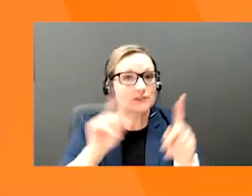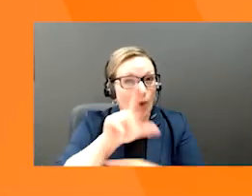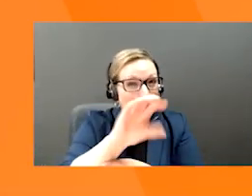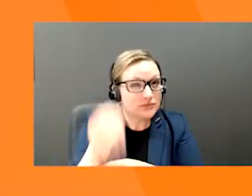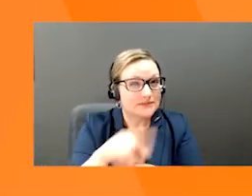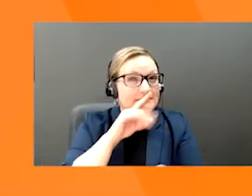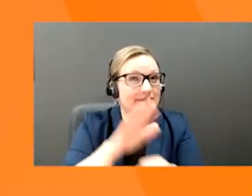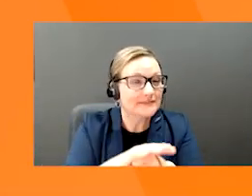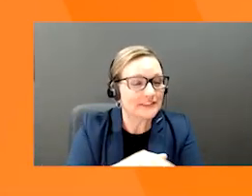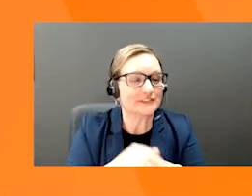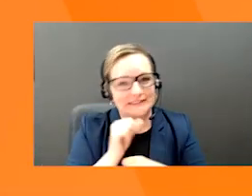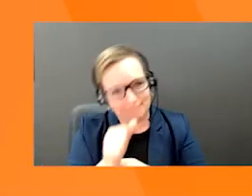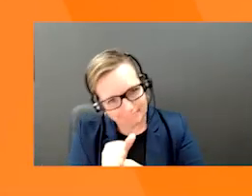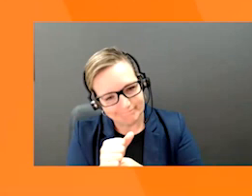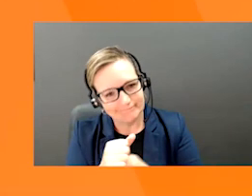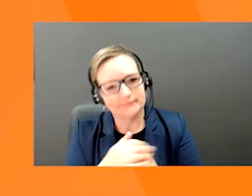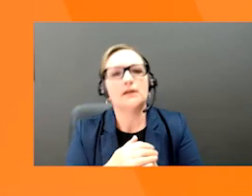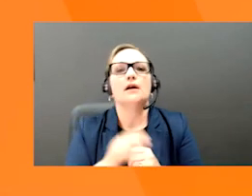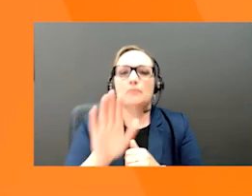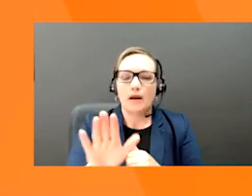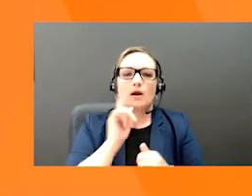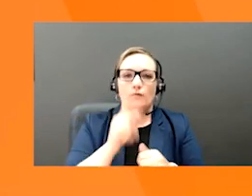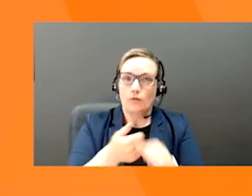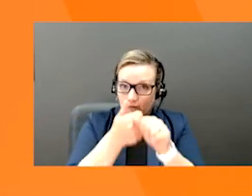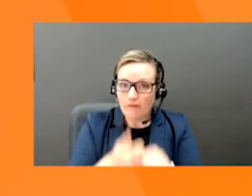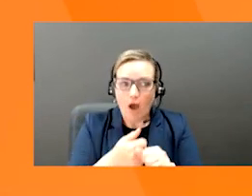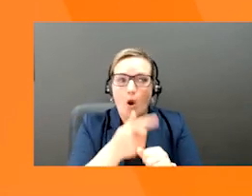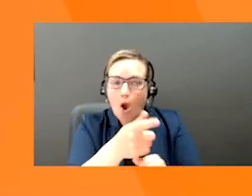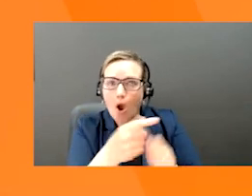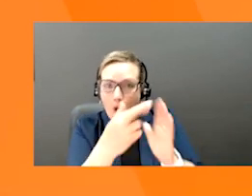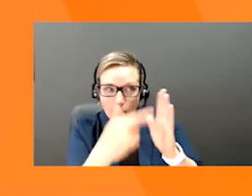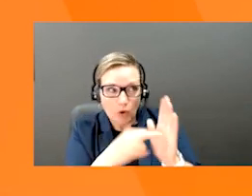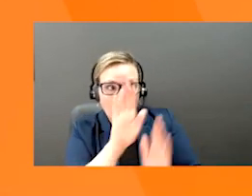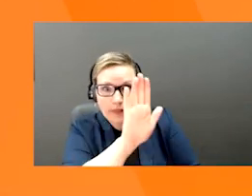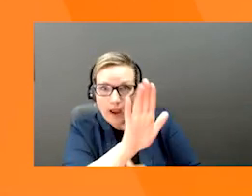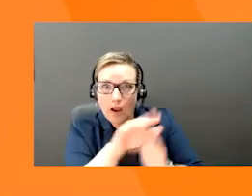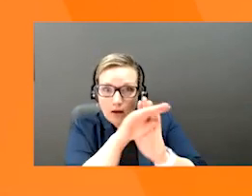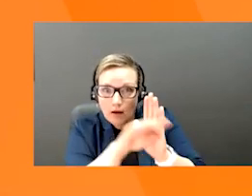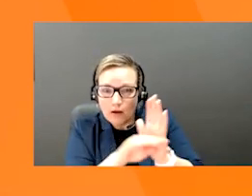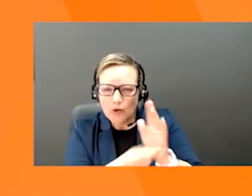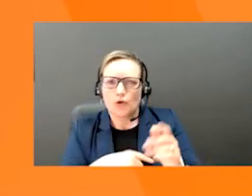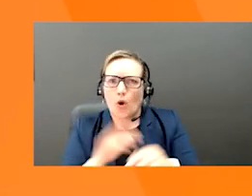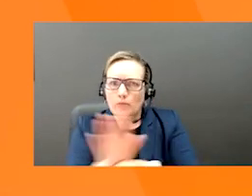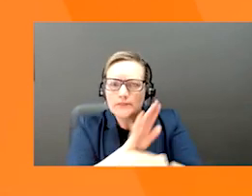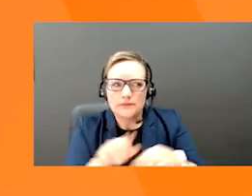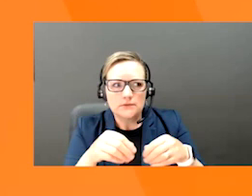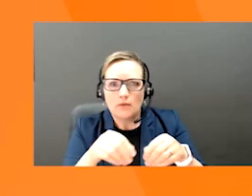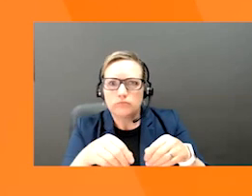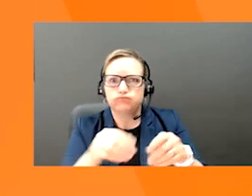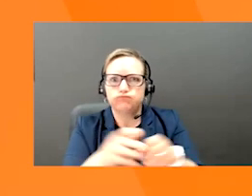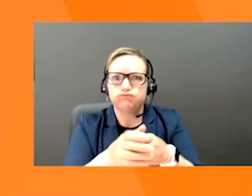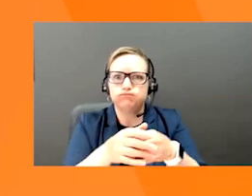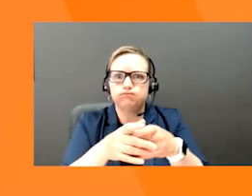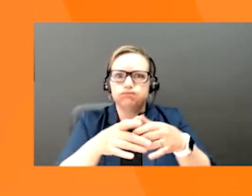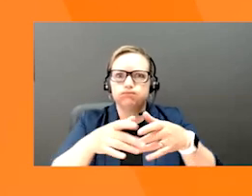However, if you manage it properly and by following guidelines, it can be a lucrative way to grow your business. Some of the advantages